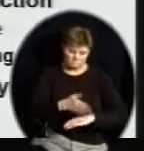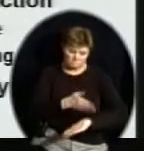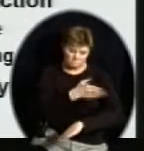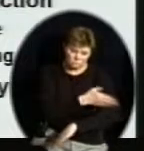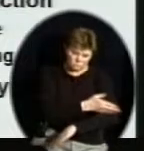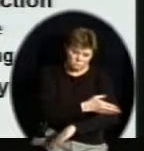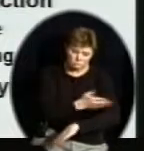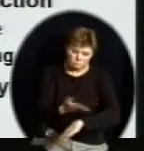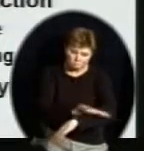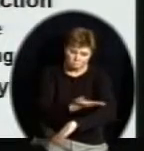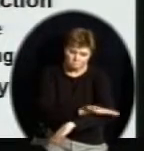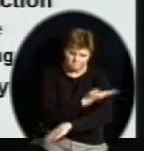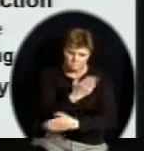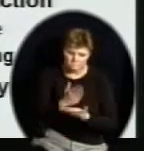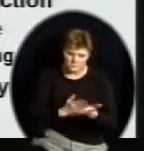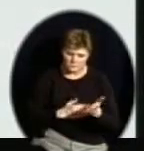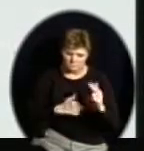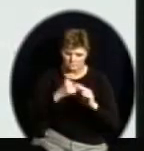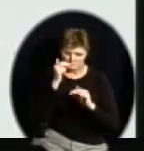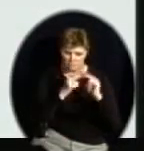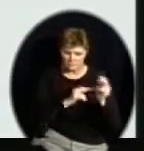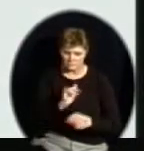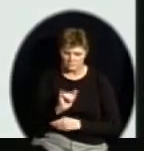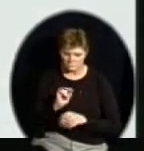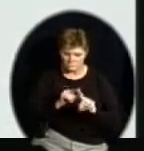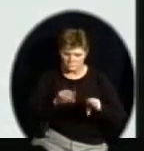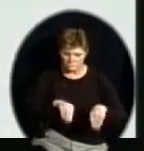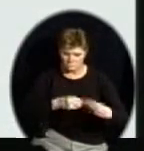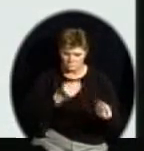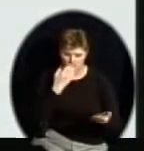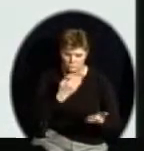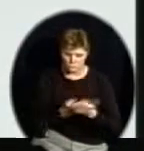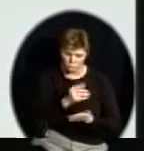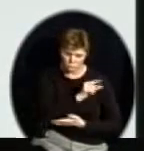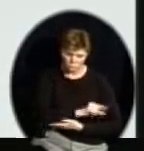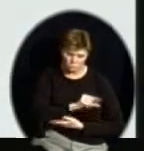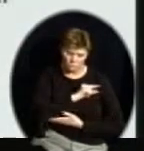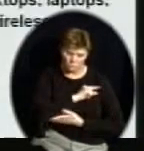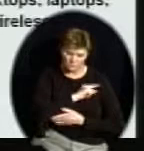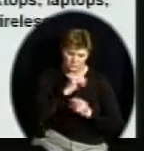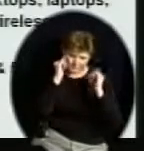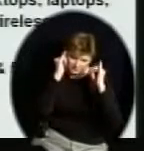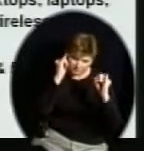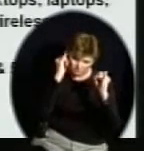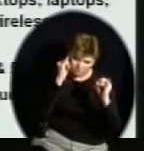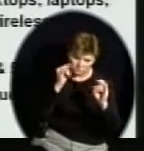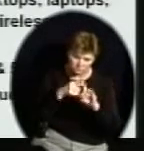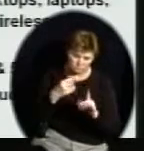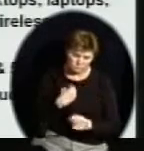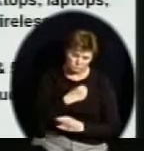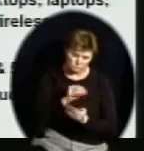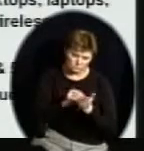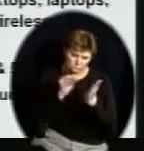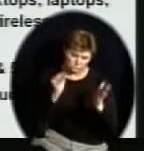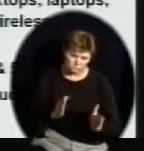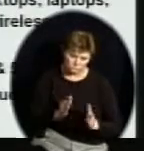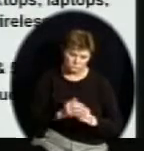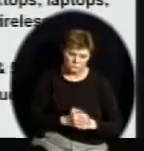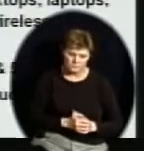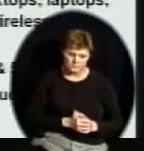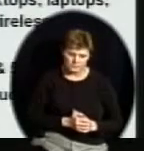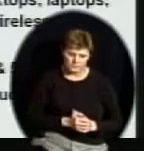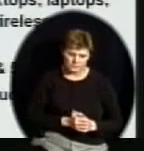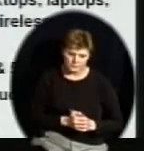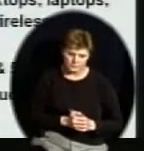buildings and providing that facilities needed for good quality instruction. Certainly, we've also had a lot of technology, and it looks like a